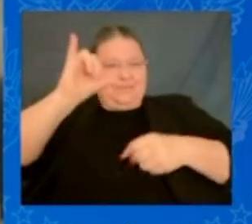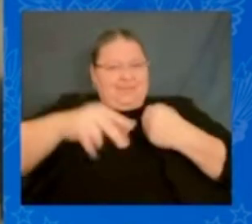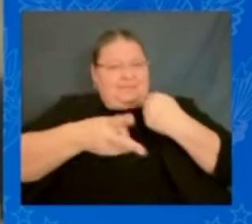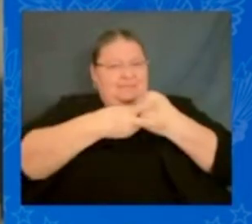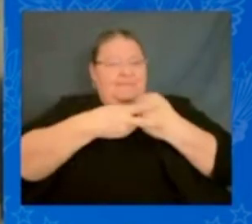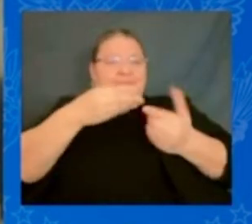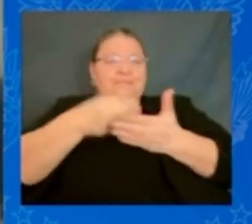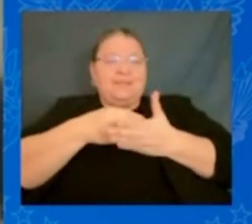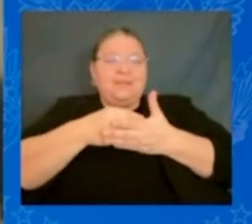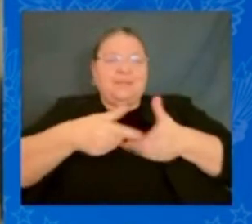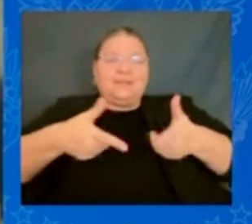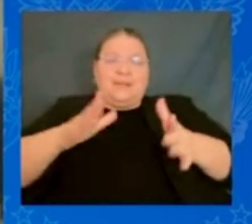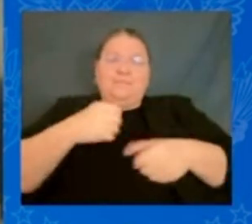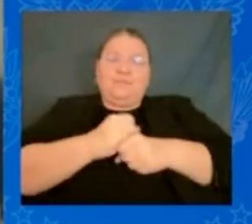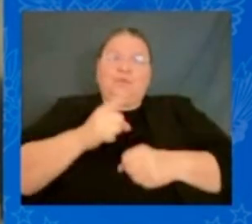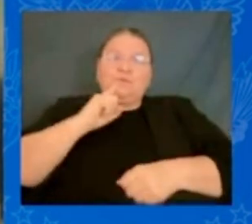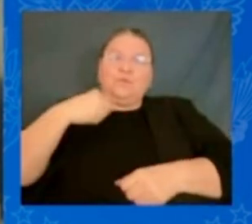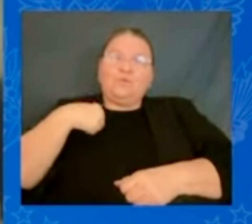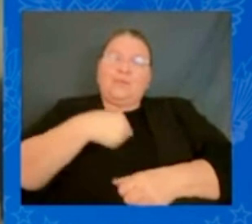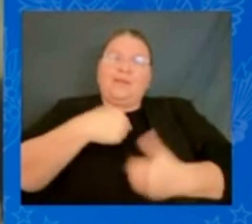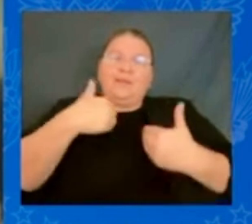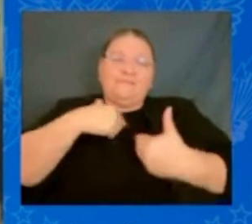child tax credit.